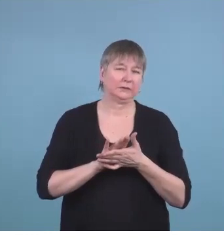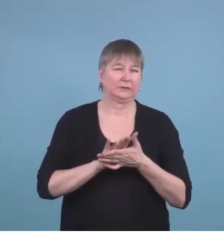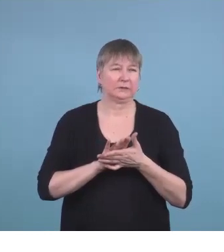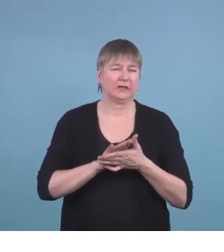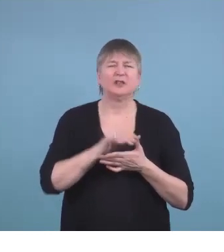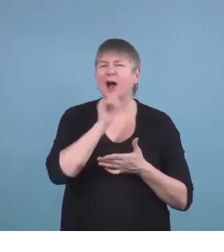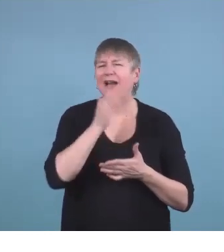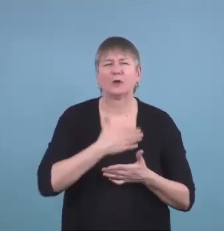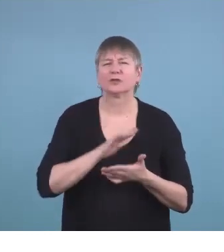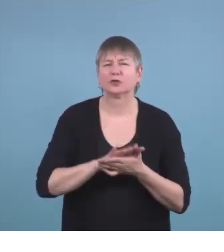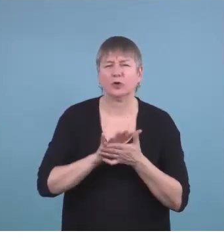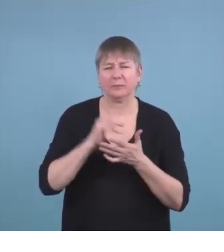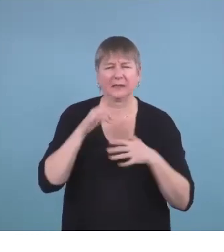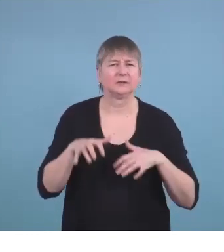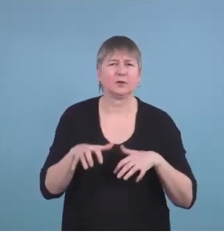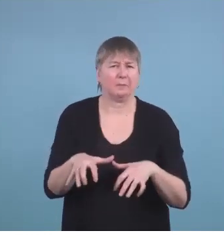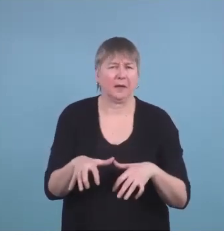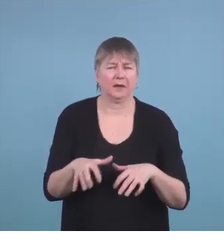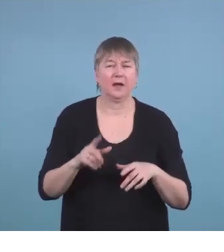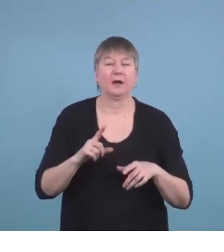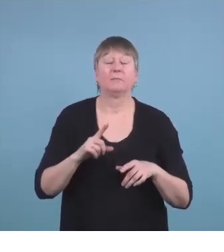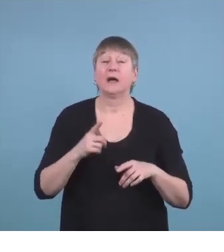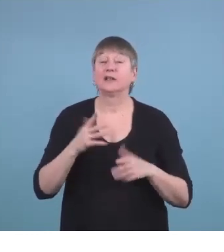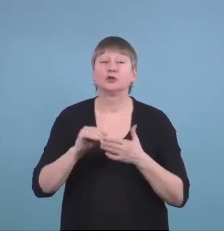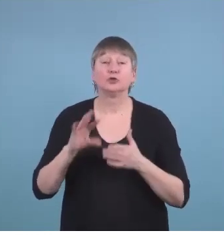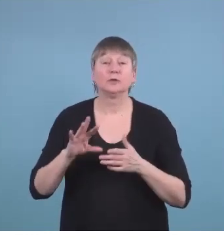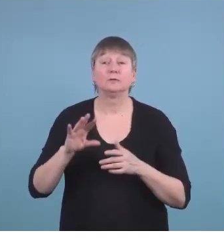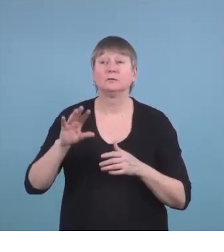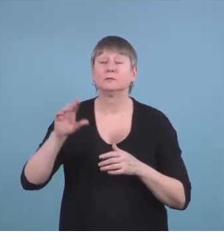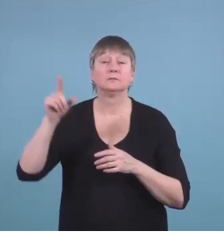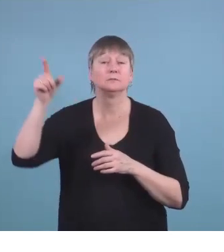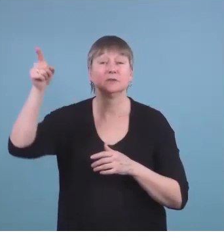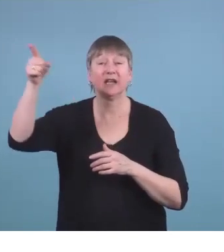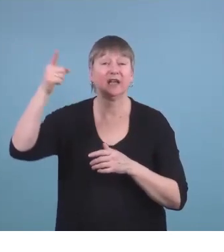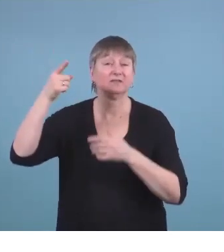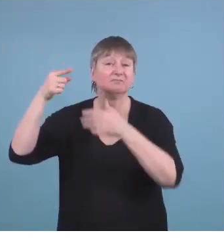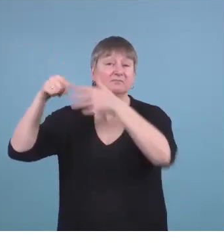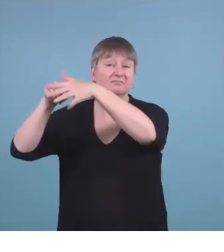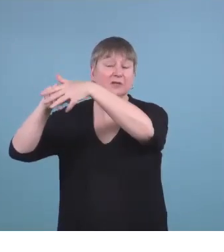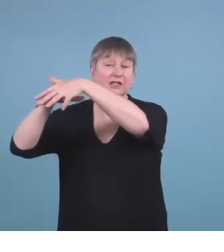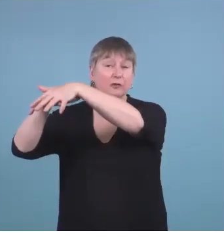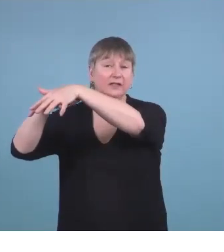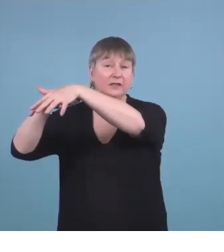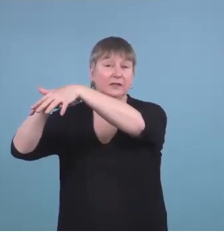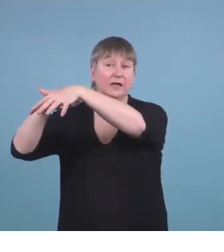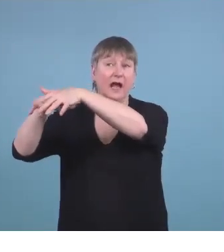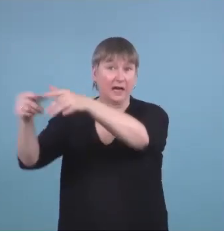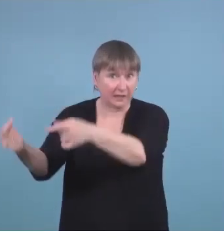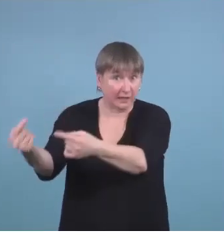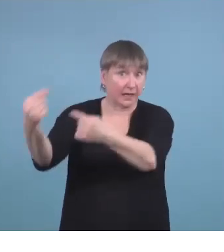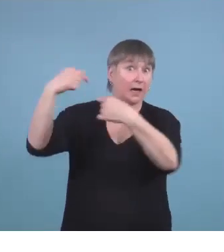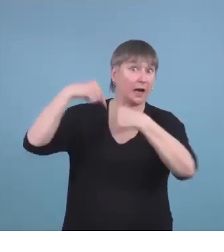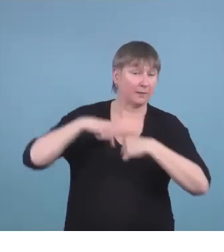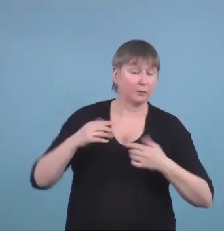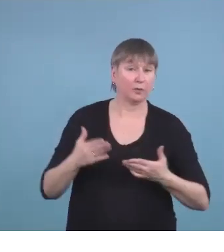when we have students come from integrated settings into us they are very